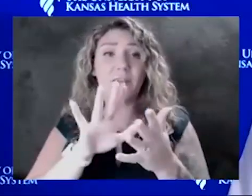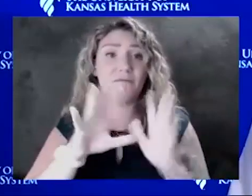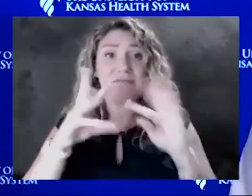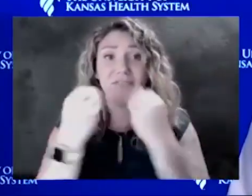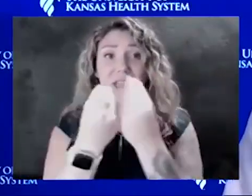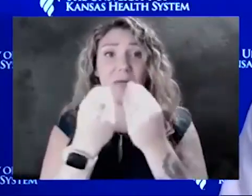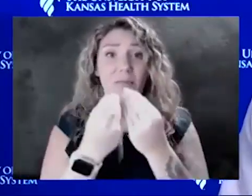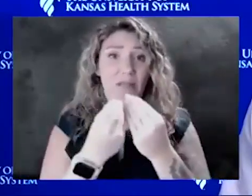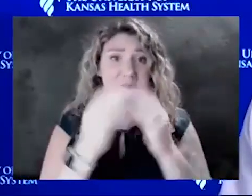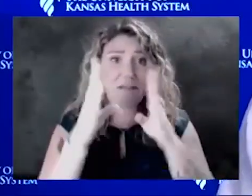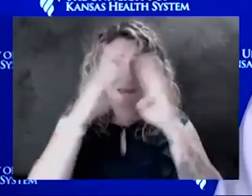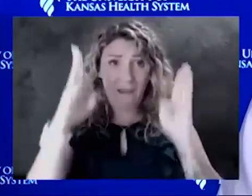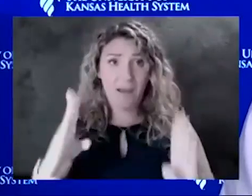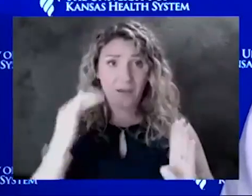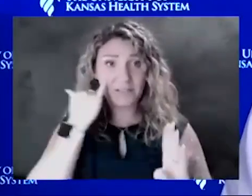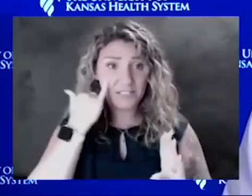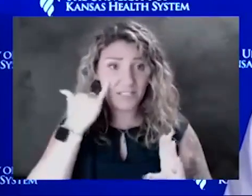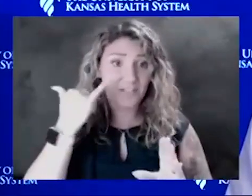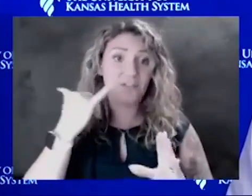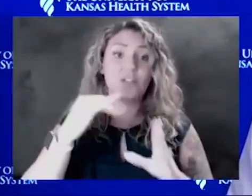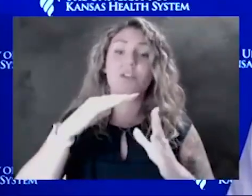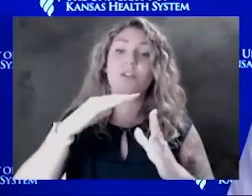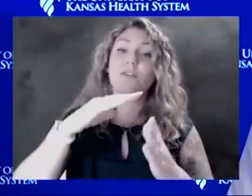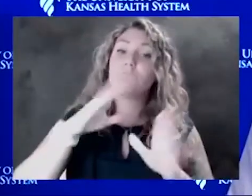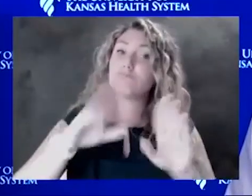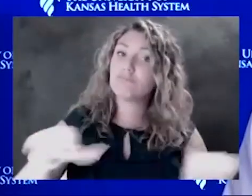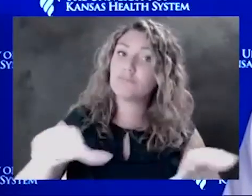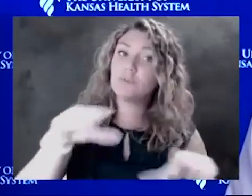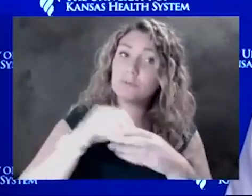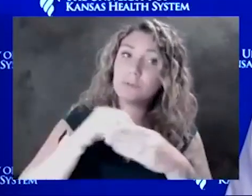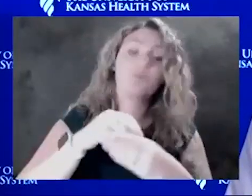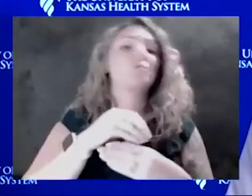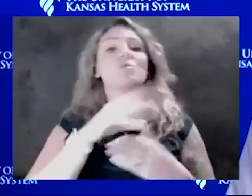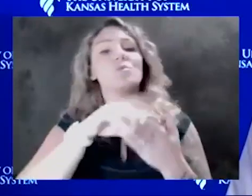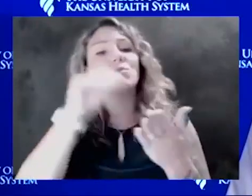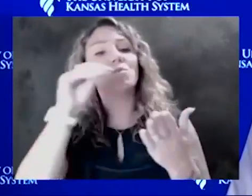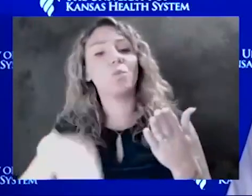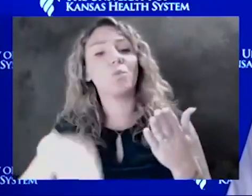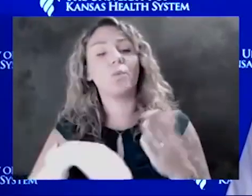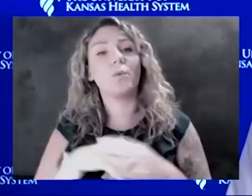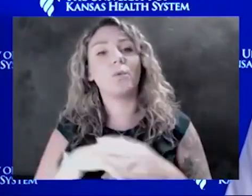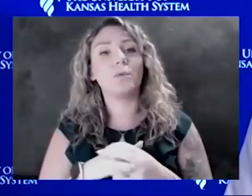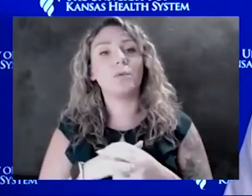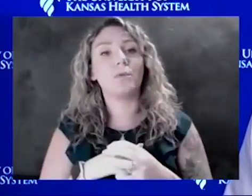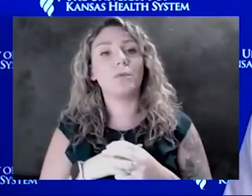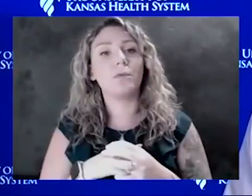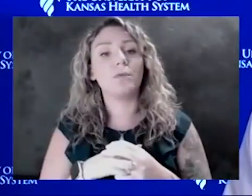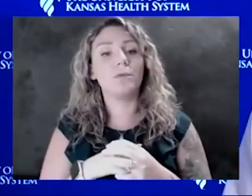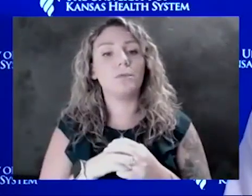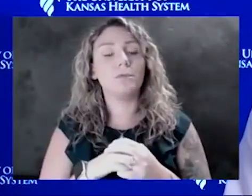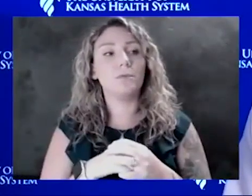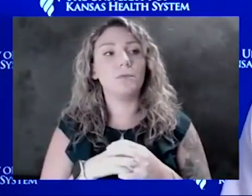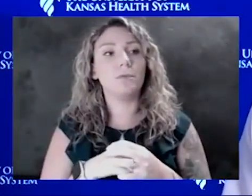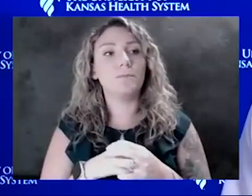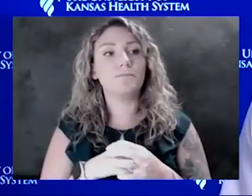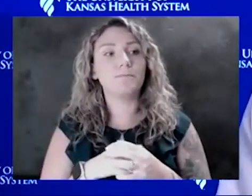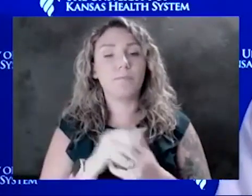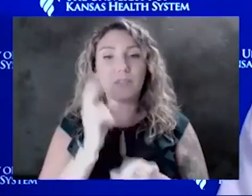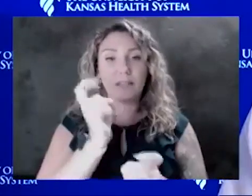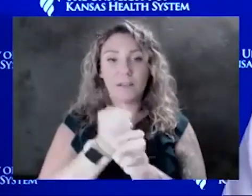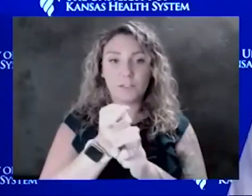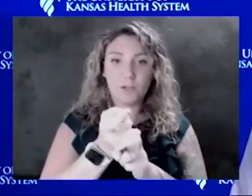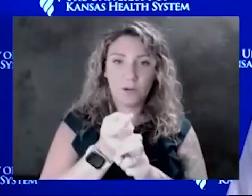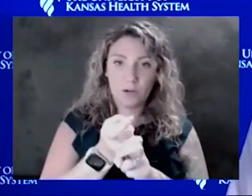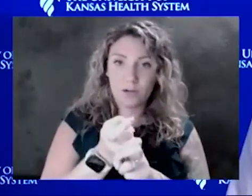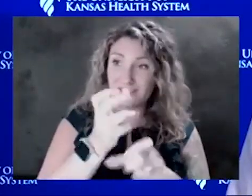if children are in school, we know that it is hard to get daycare. And so